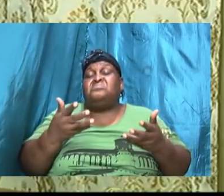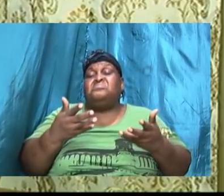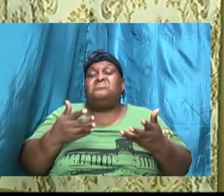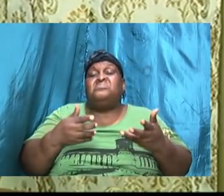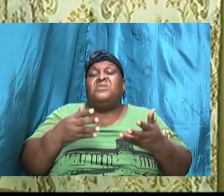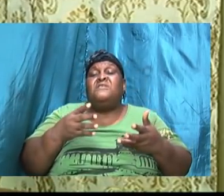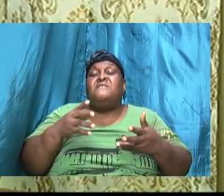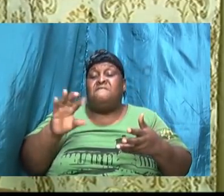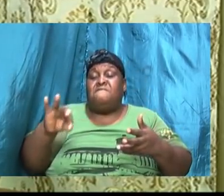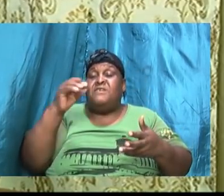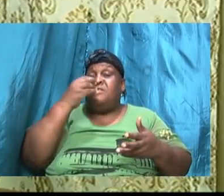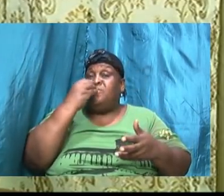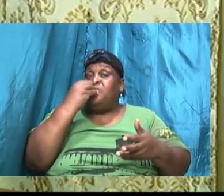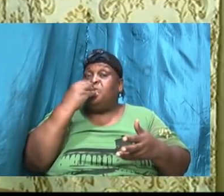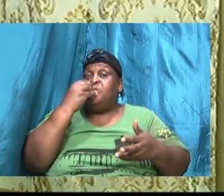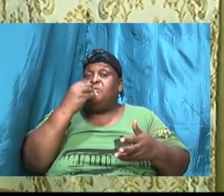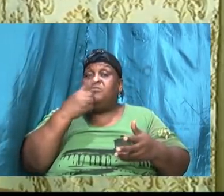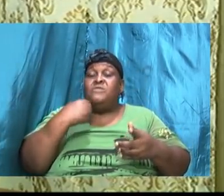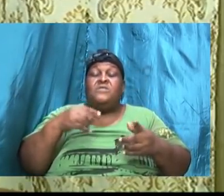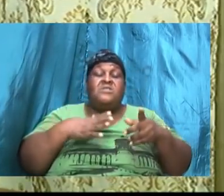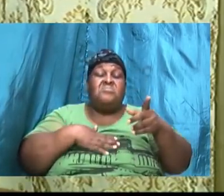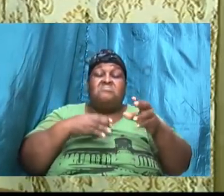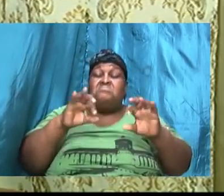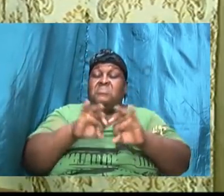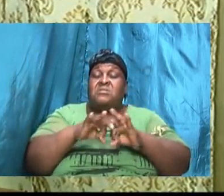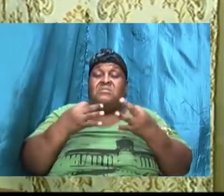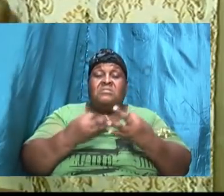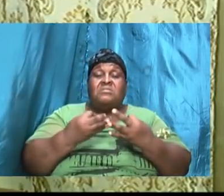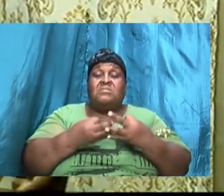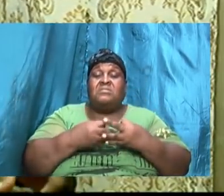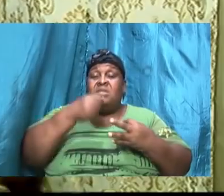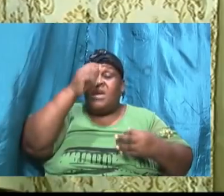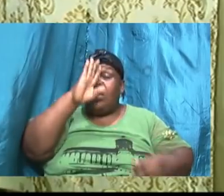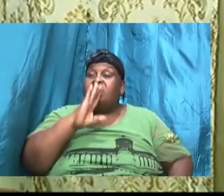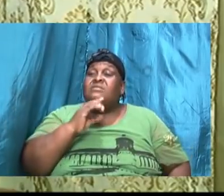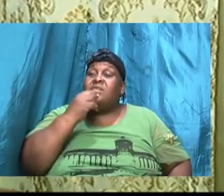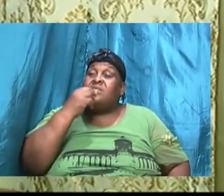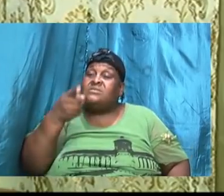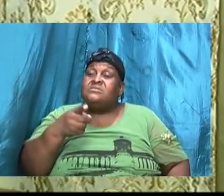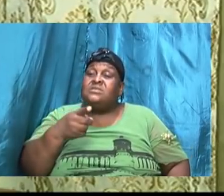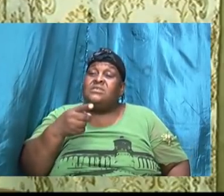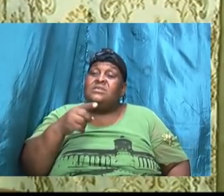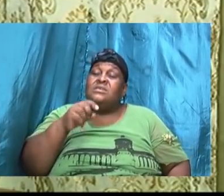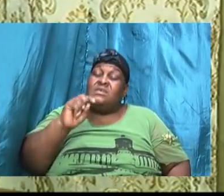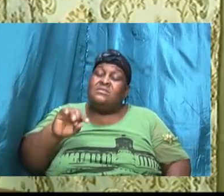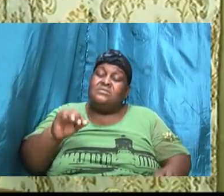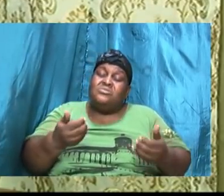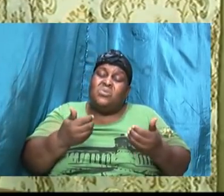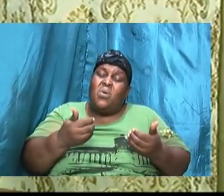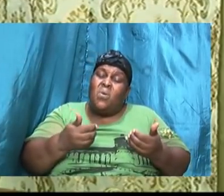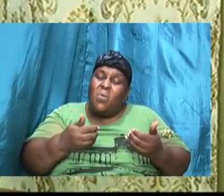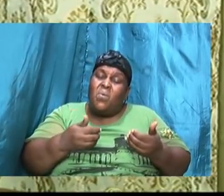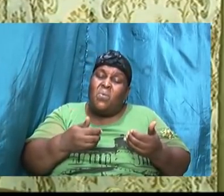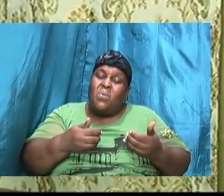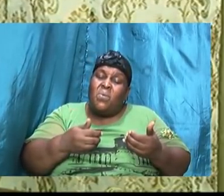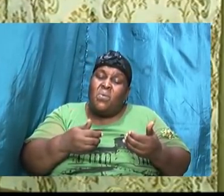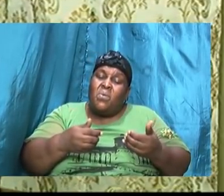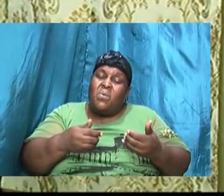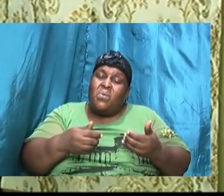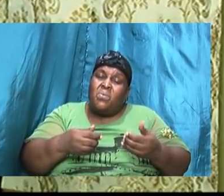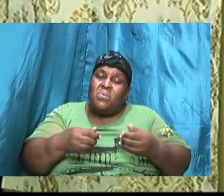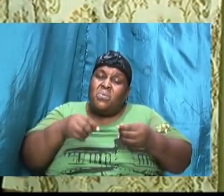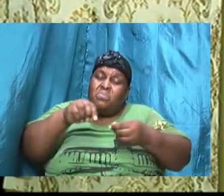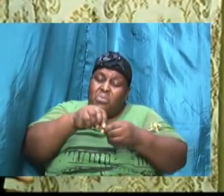and God was able to say look here this is how you cut the wood this is how you glue it up this is what you do and the man became